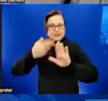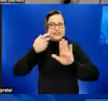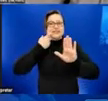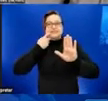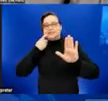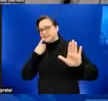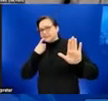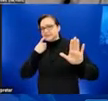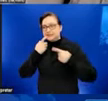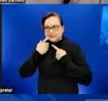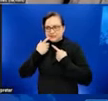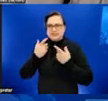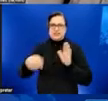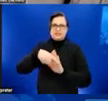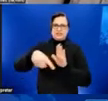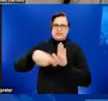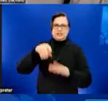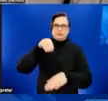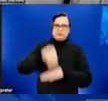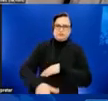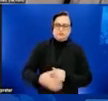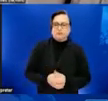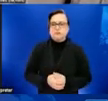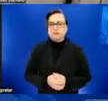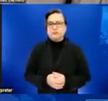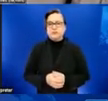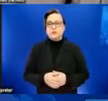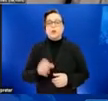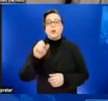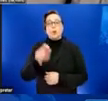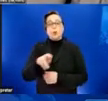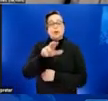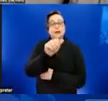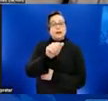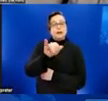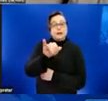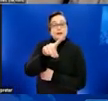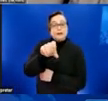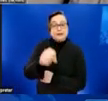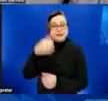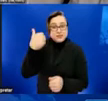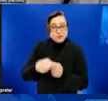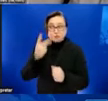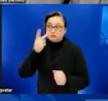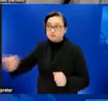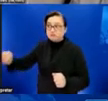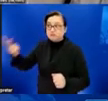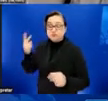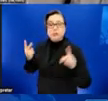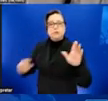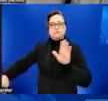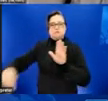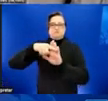the cringe factor. Those who have been diagnosed with any number of diseases experience the pains of stigma and being